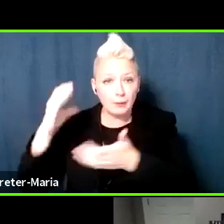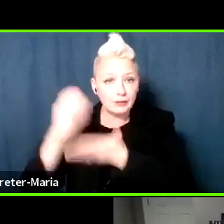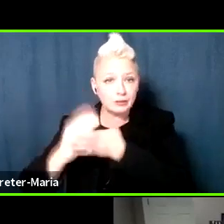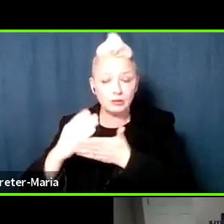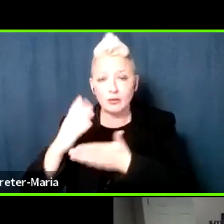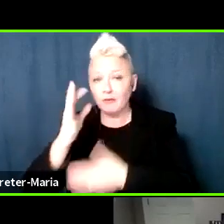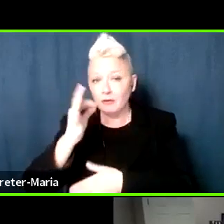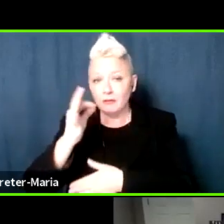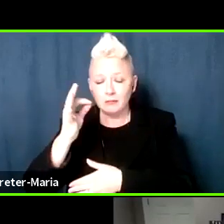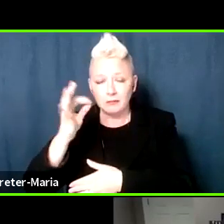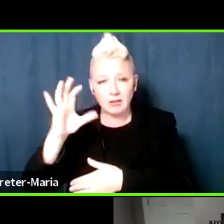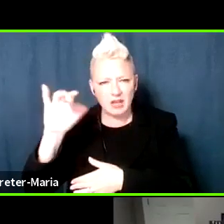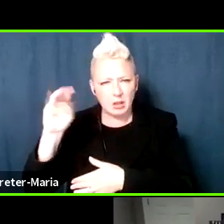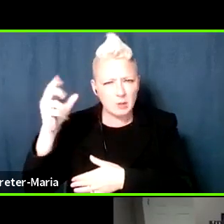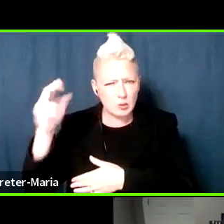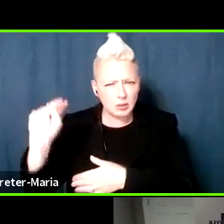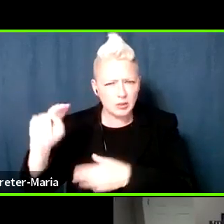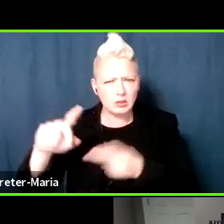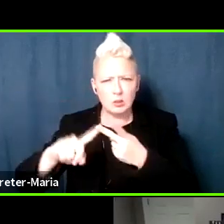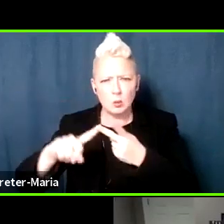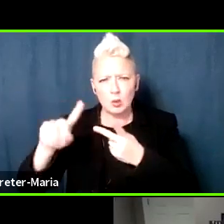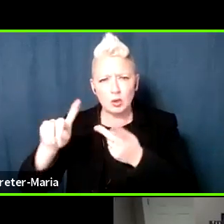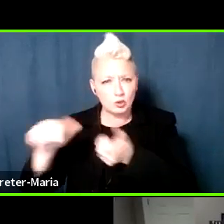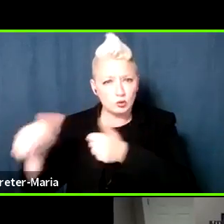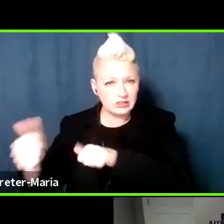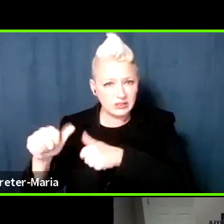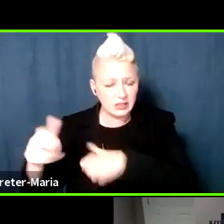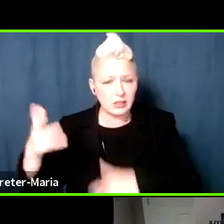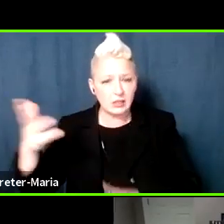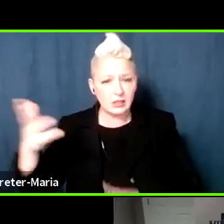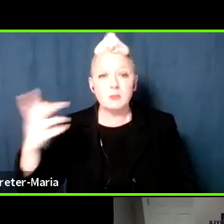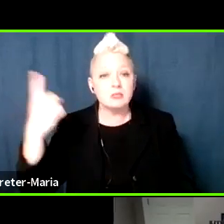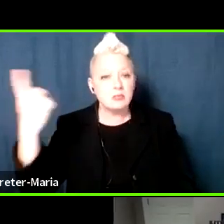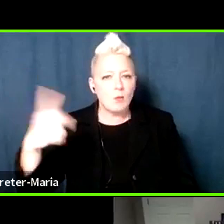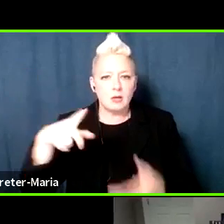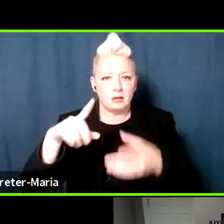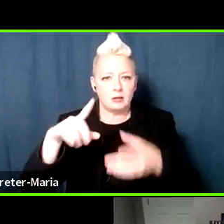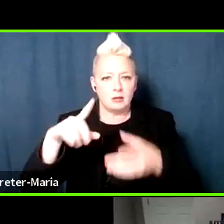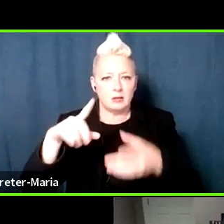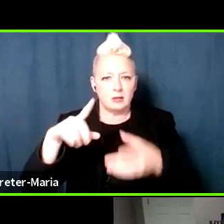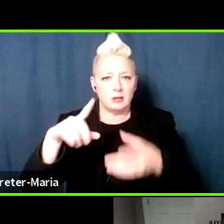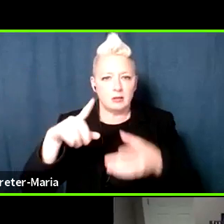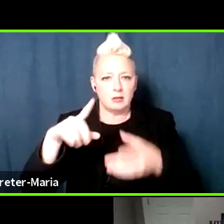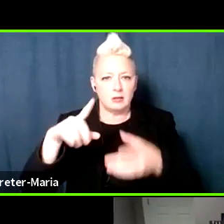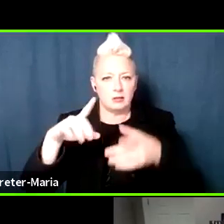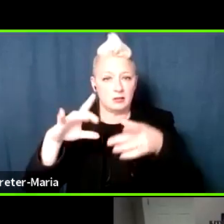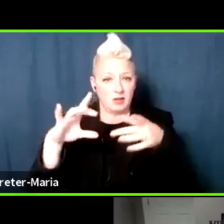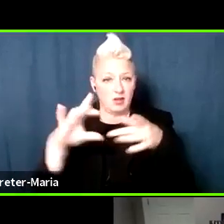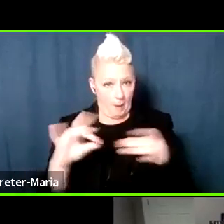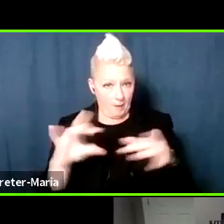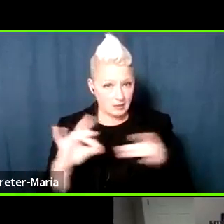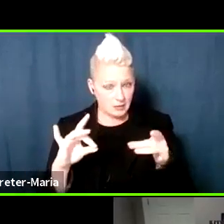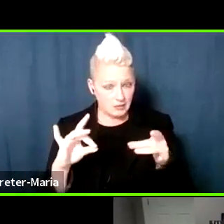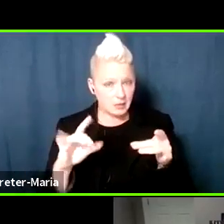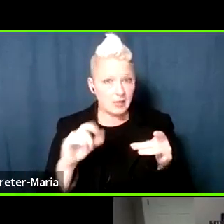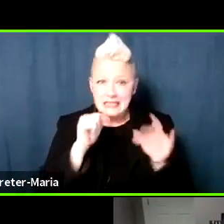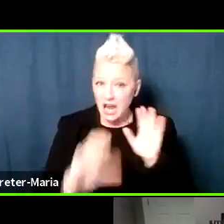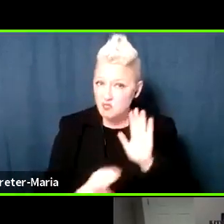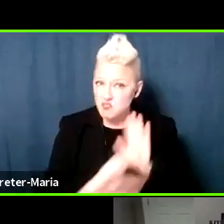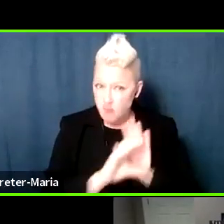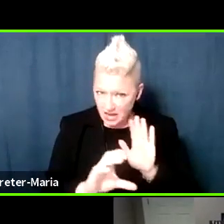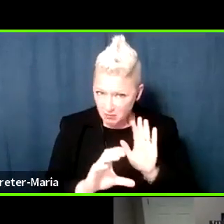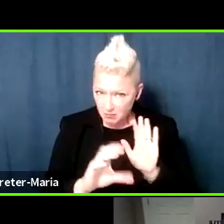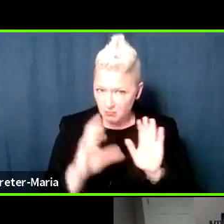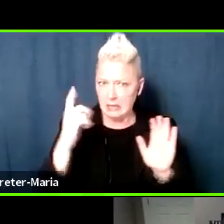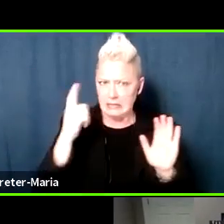or christening. And then someone writes, just as a comment, it's not a crime, I would